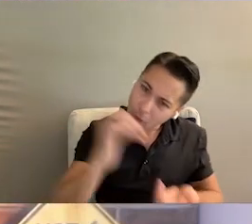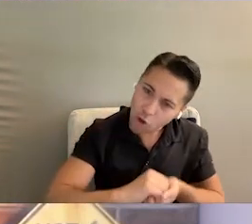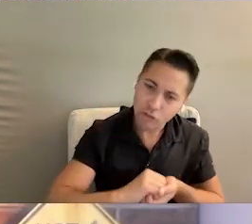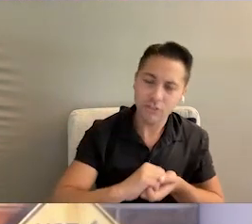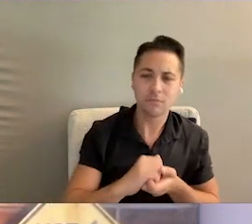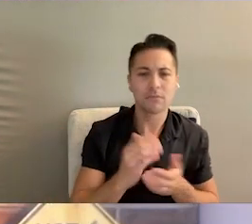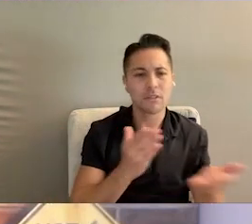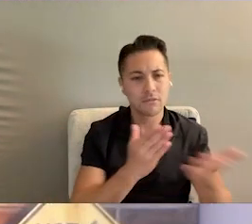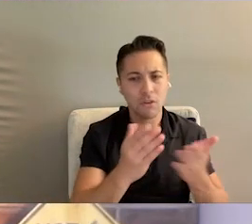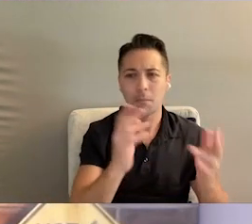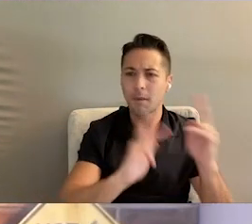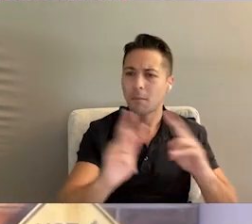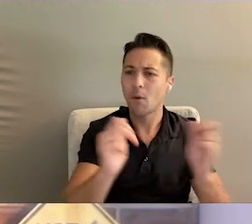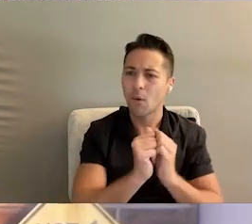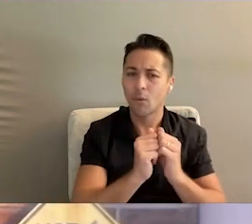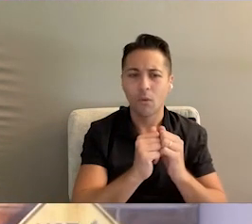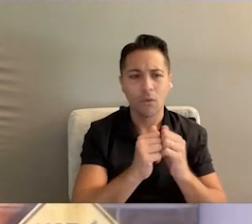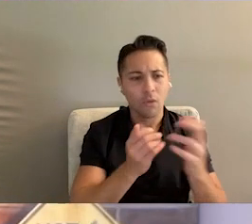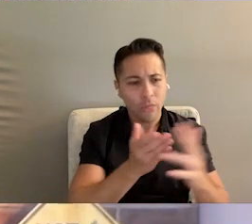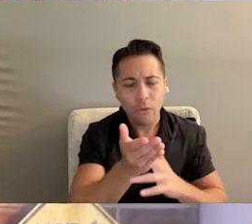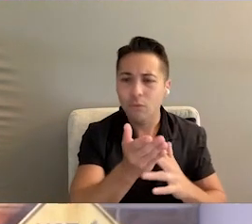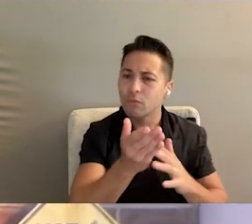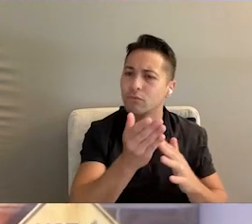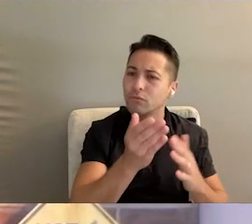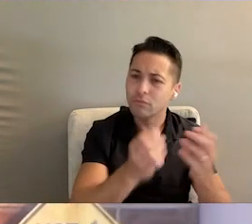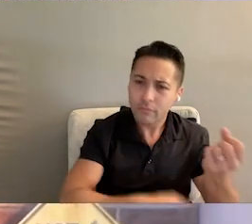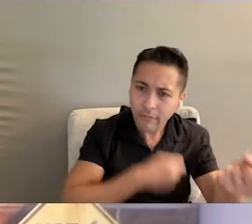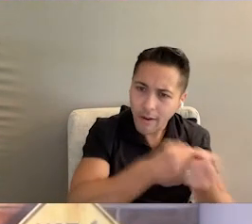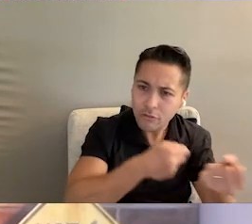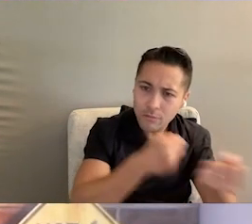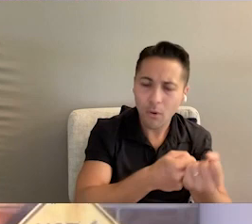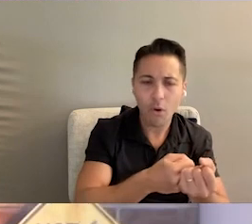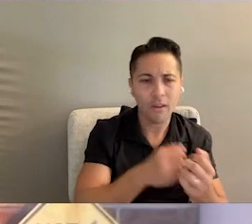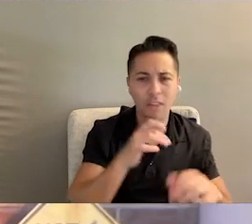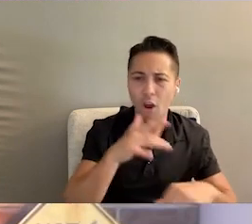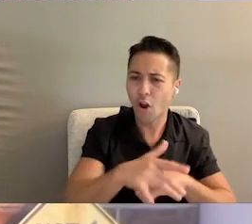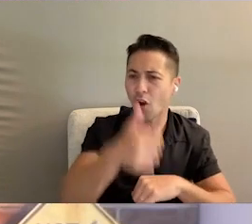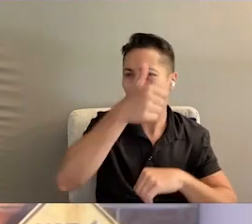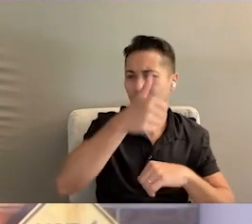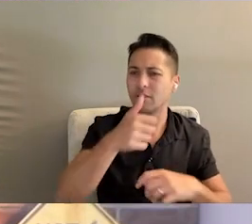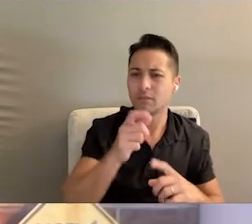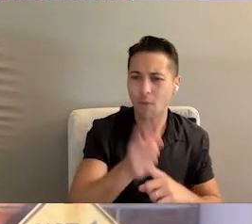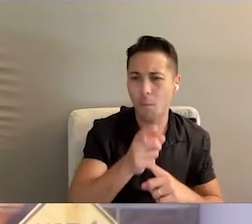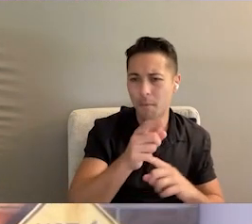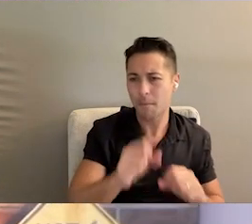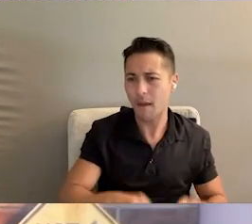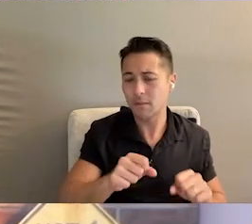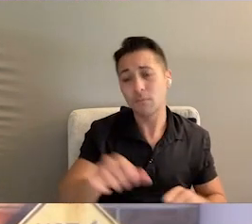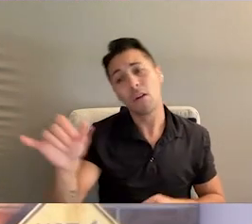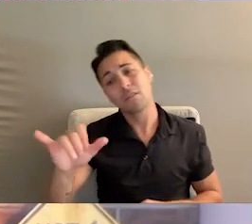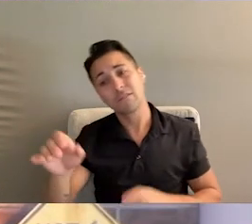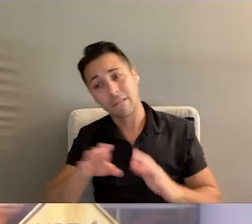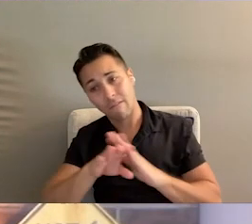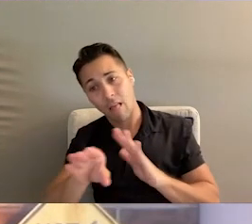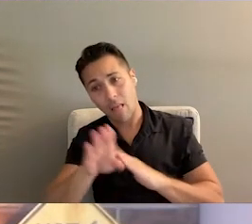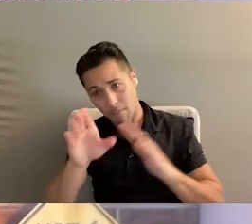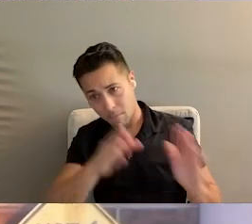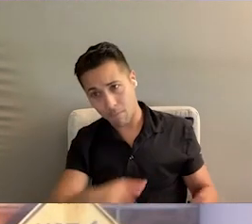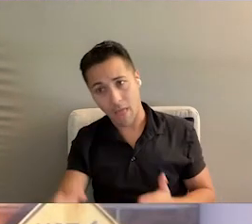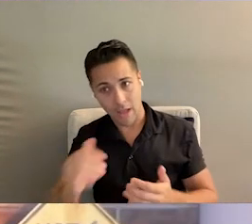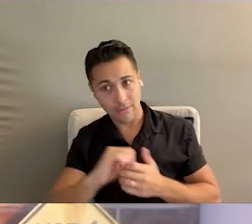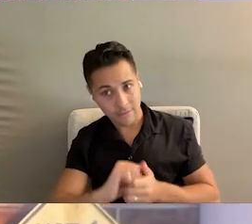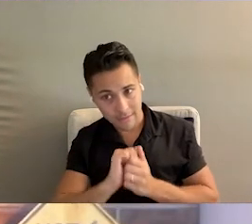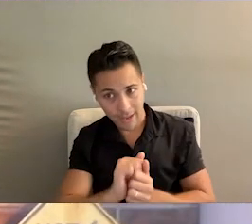to serve individuals with the navigation of supports at the earliest moment possible. And to develop a plan